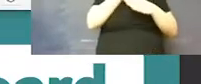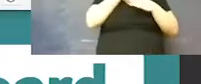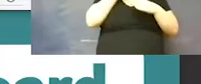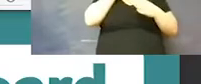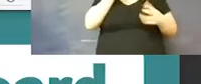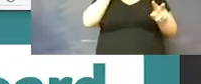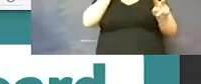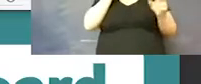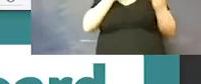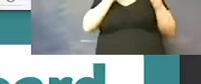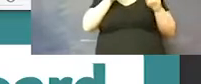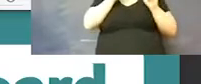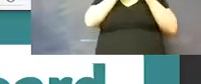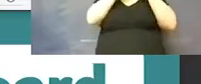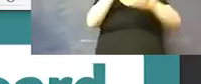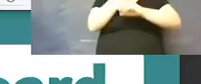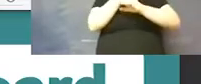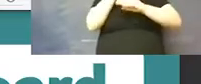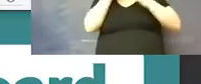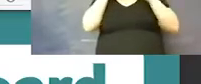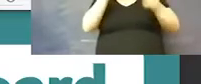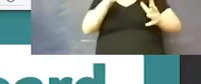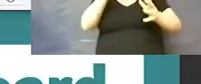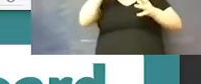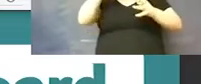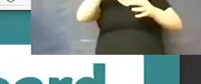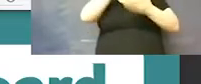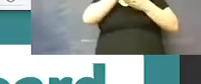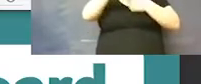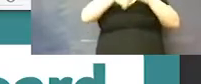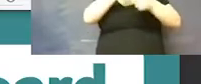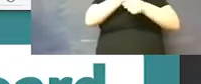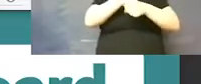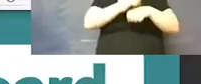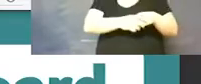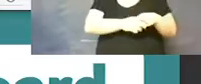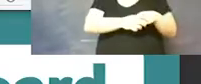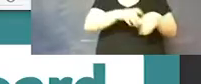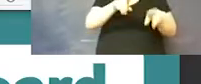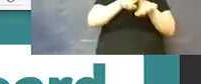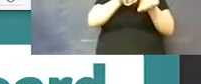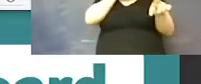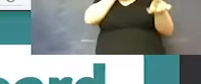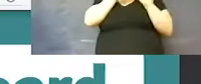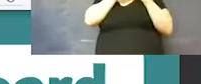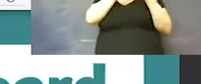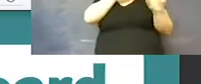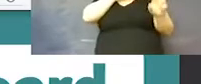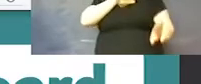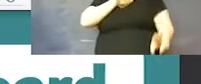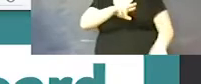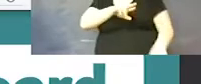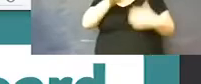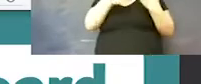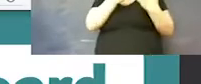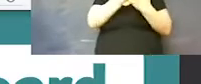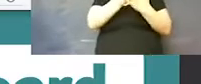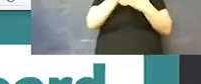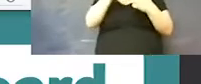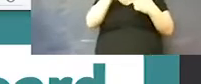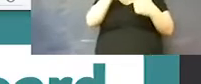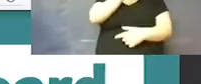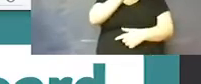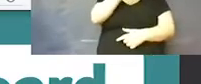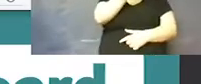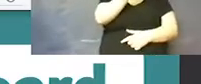to use it throughout this year. We also continued to report all cases to either the Williamson County's